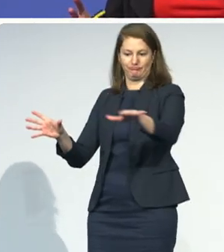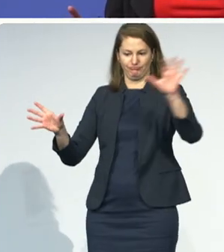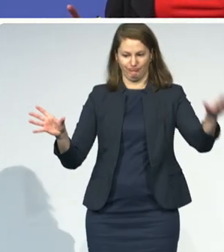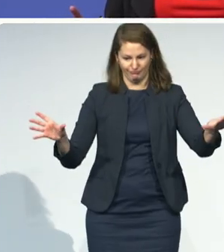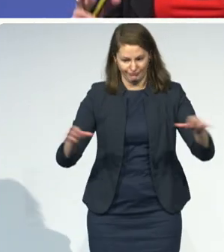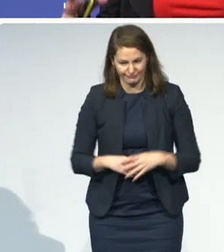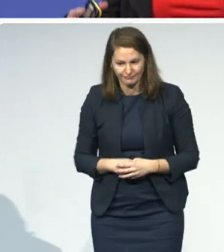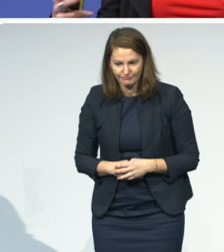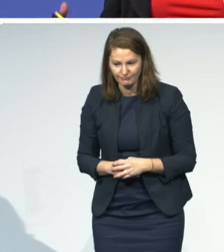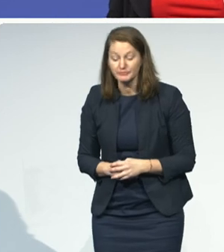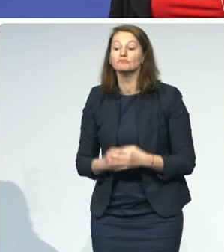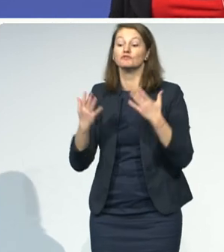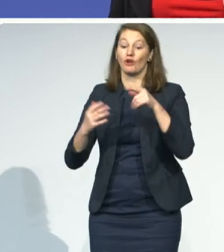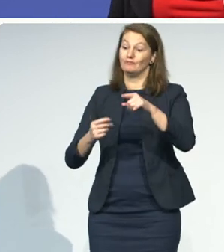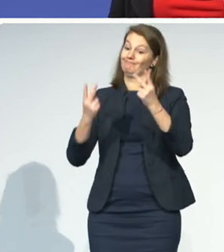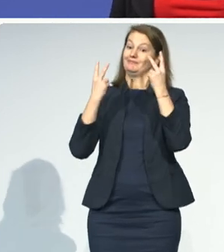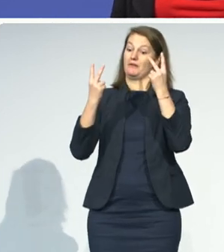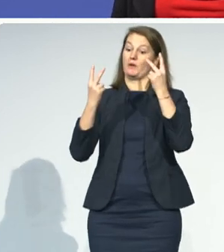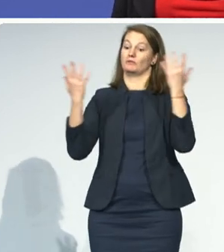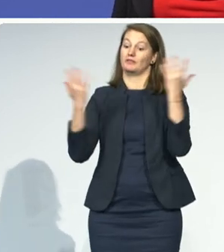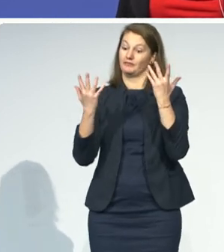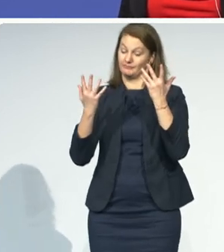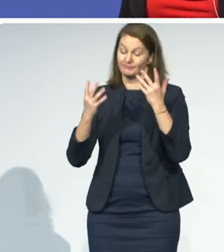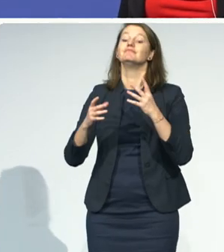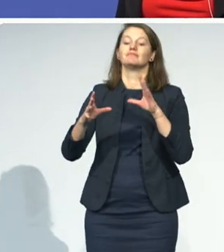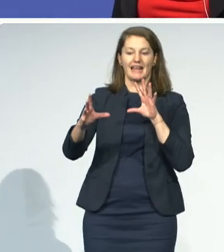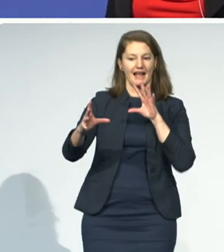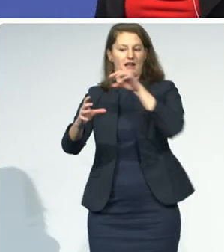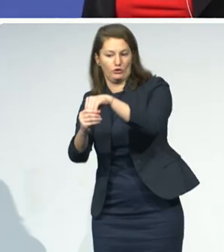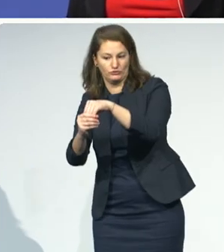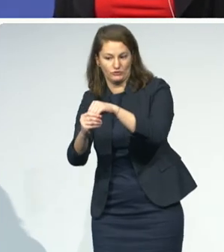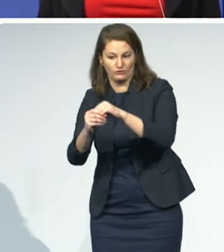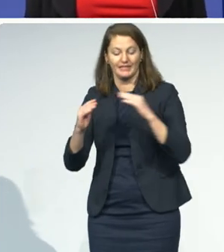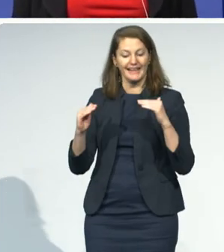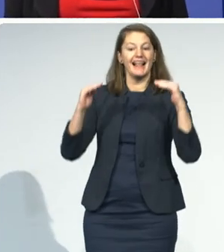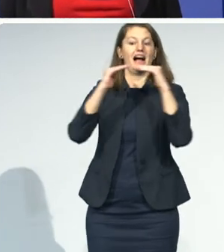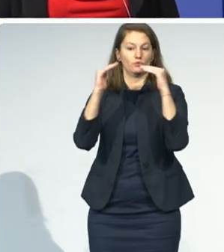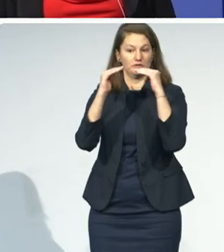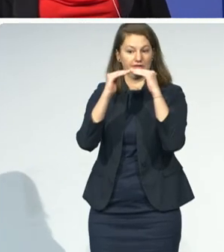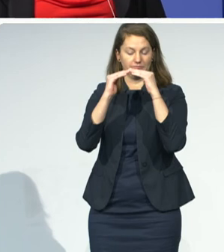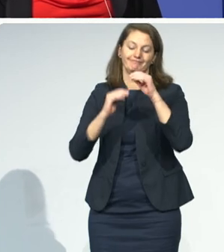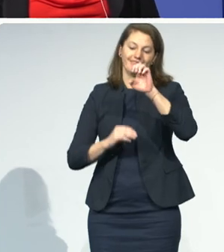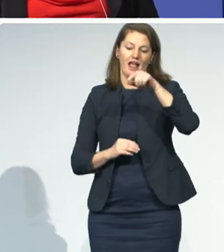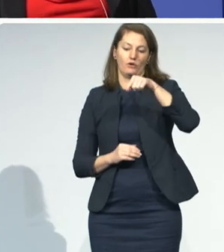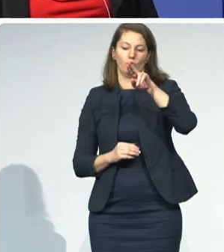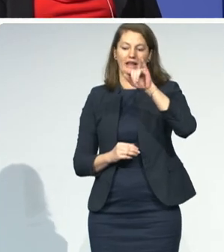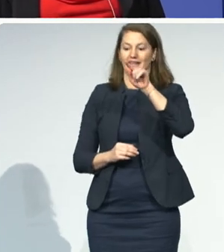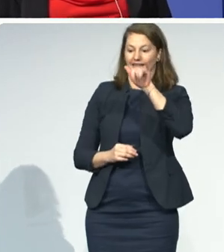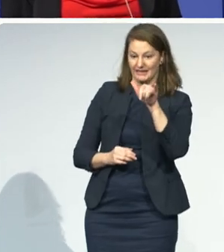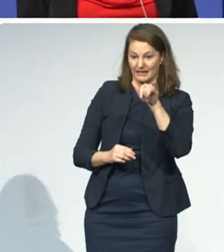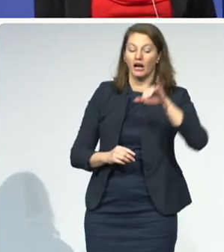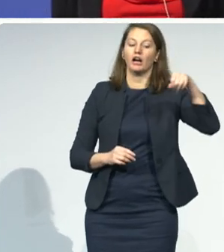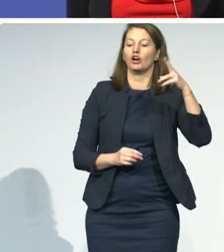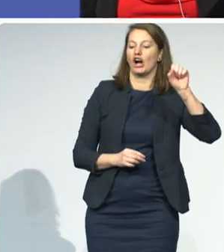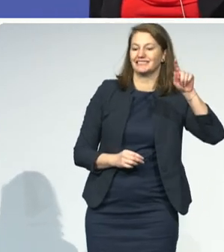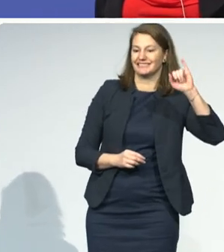That's what we do, and we use software to get there. And being in California, we are in Silicon Valley,